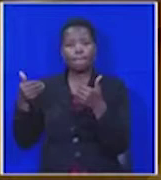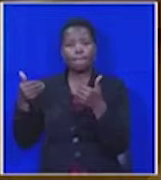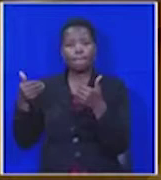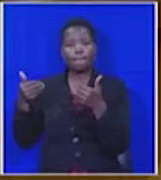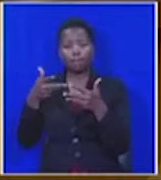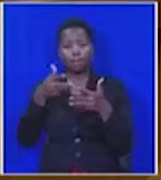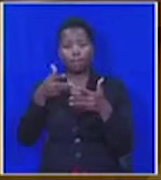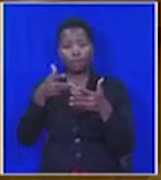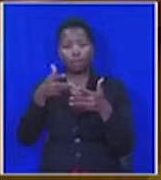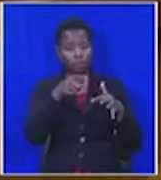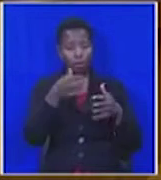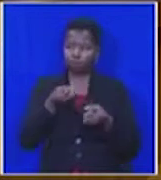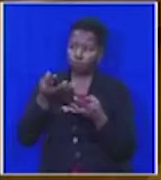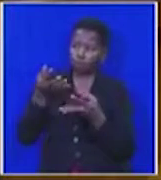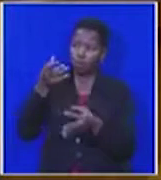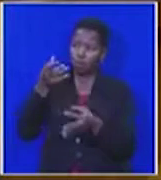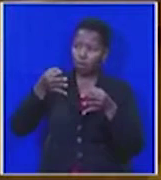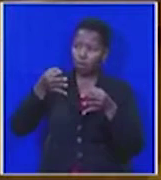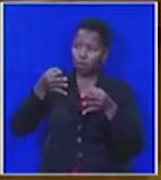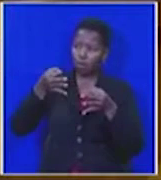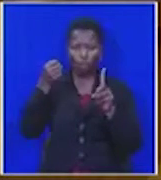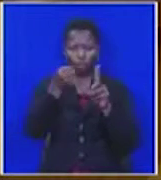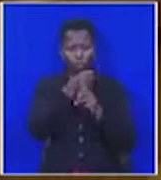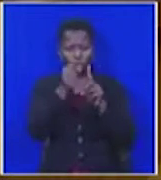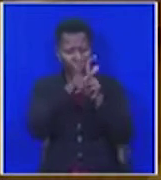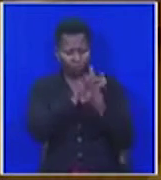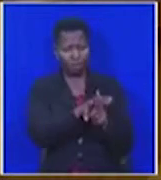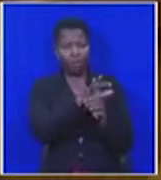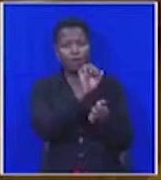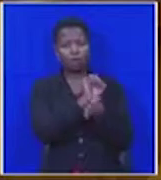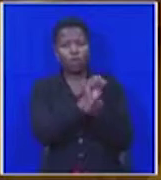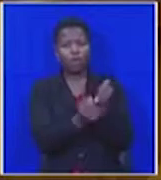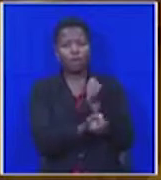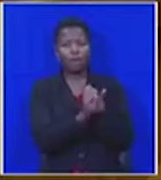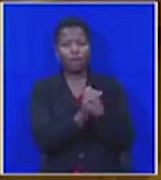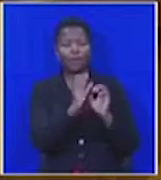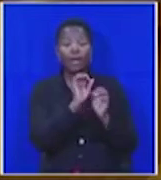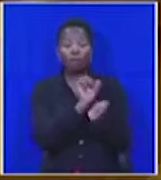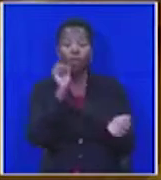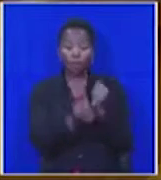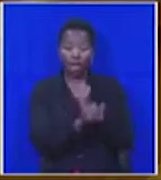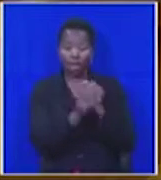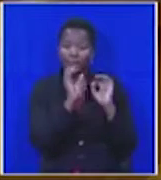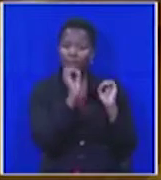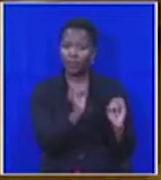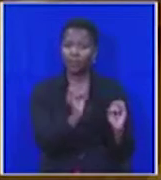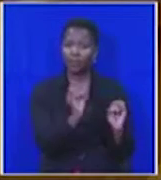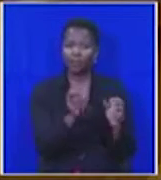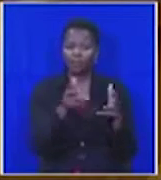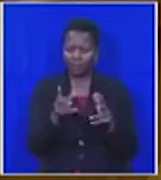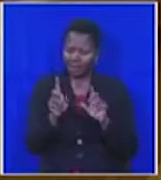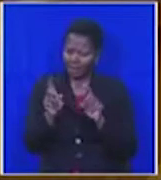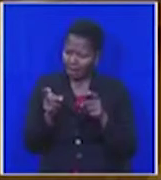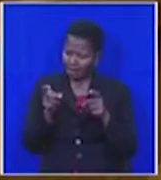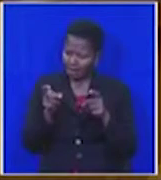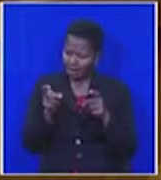political opponents, stifle ideas, and stamp out freedom. It's inconceivable, then, that this opposition was required